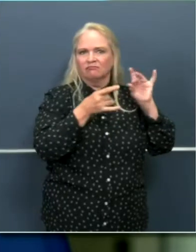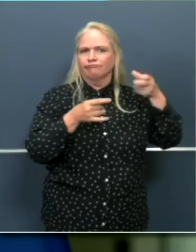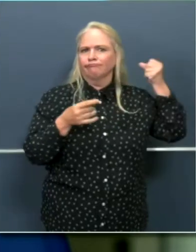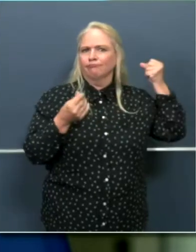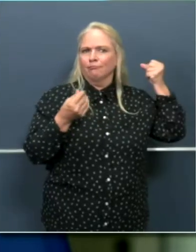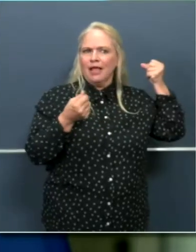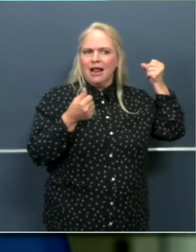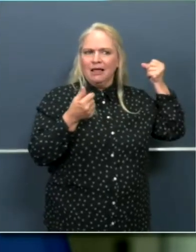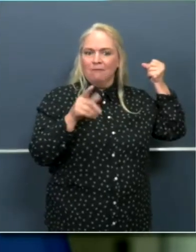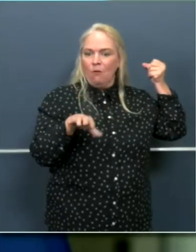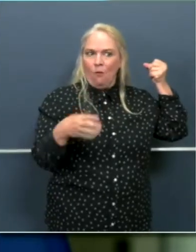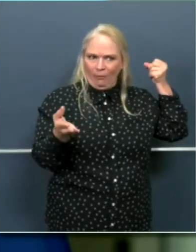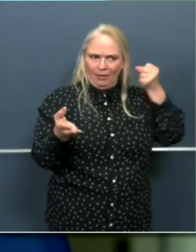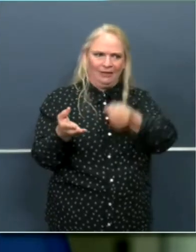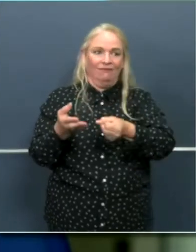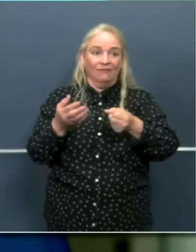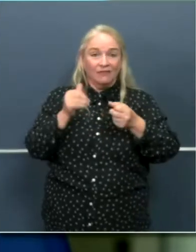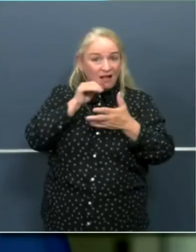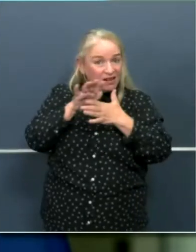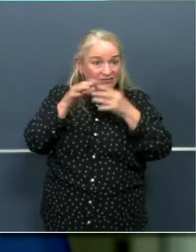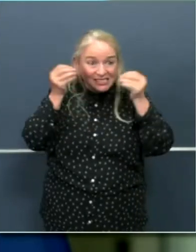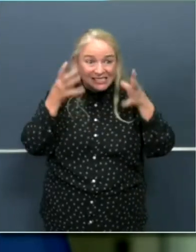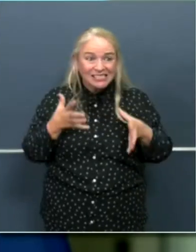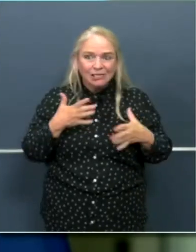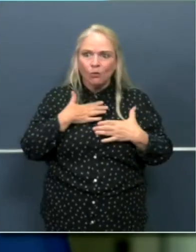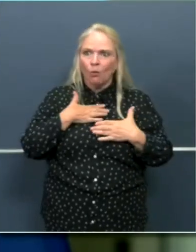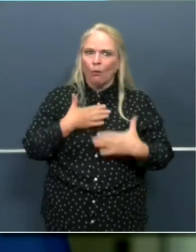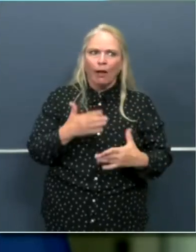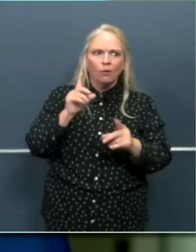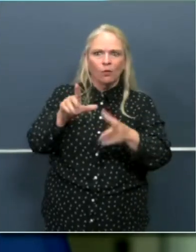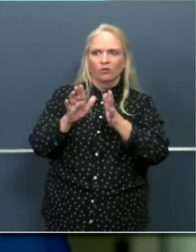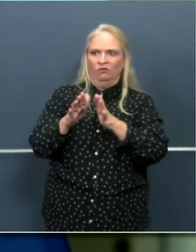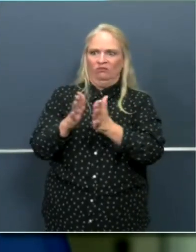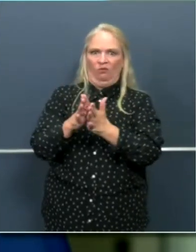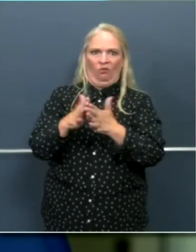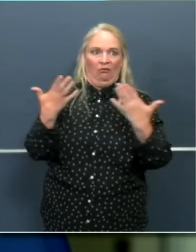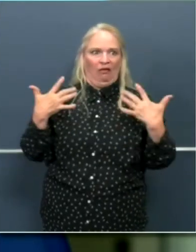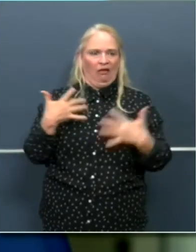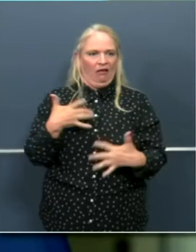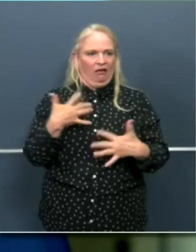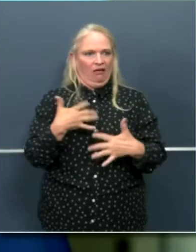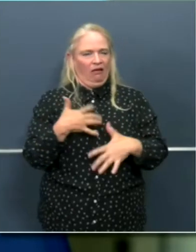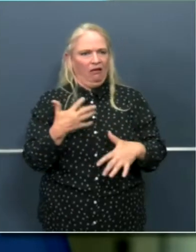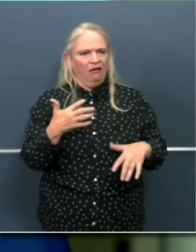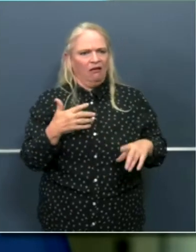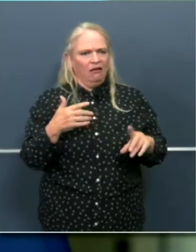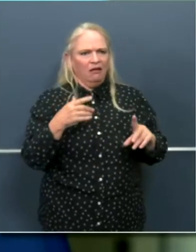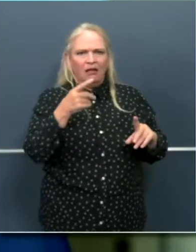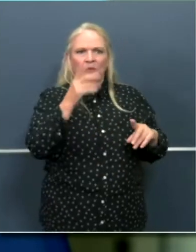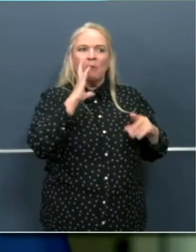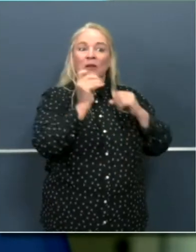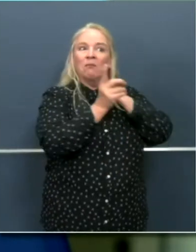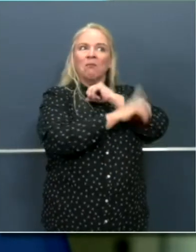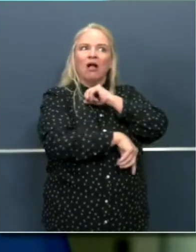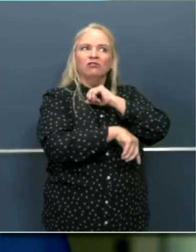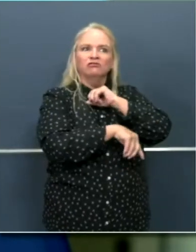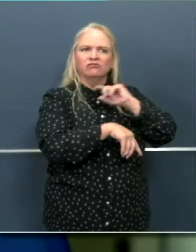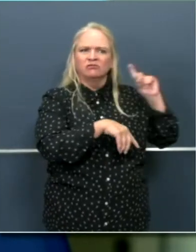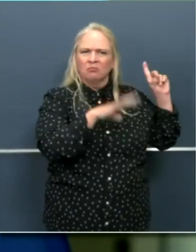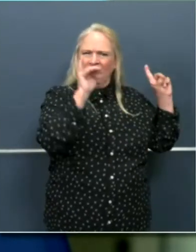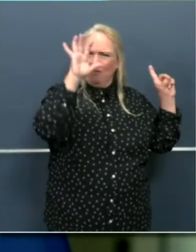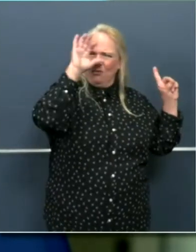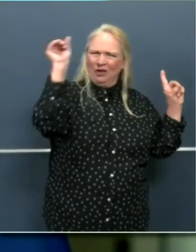to schools to reopen them and then there could be some federal penalties. Yeah, I'm not worried about the latest tweets and